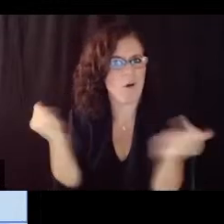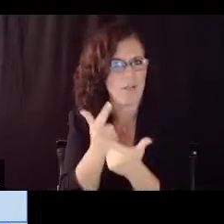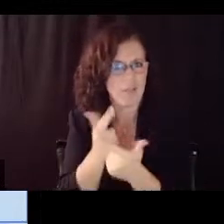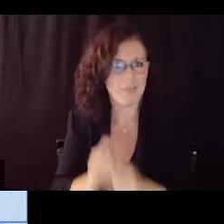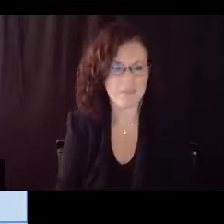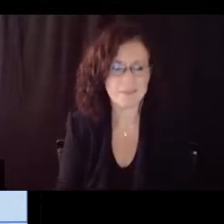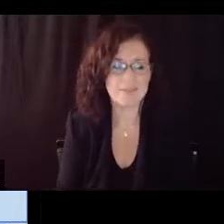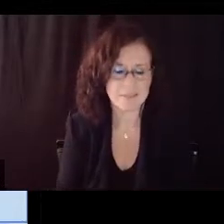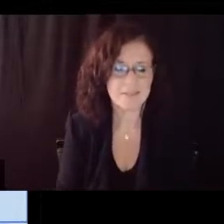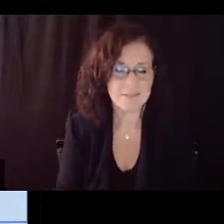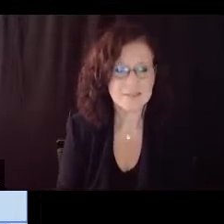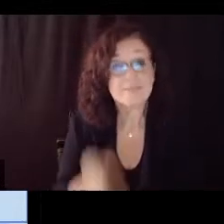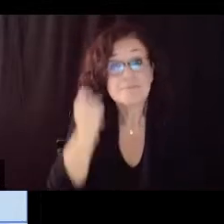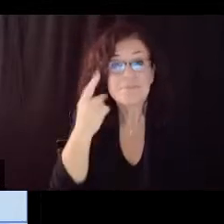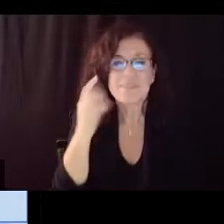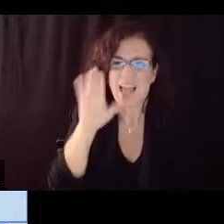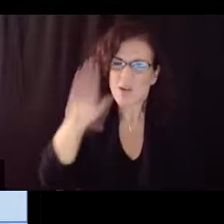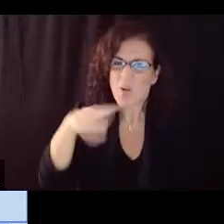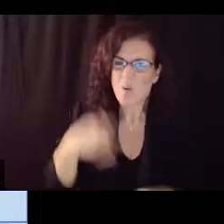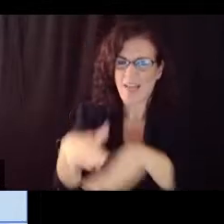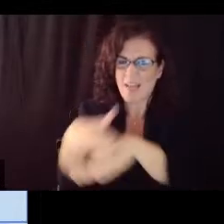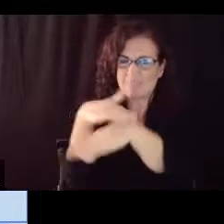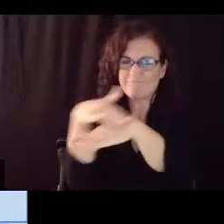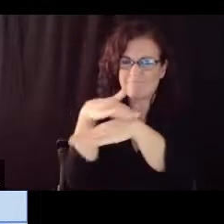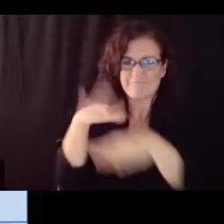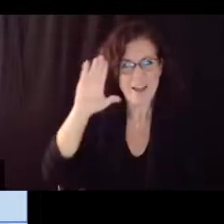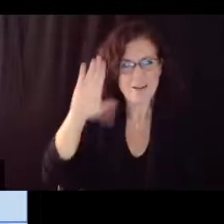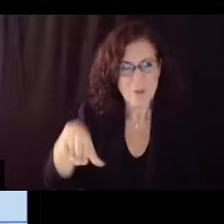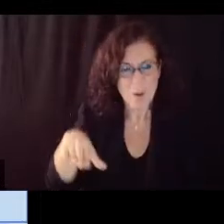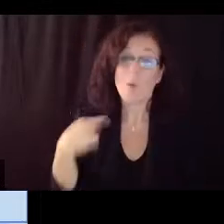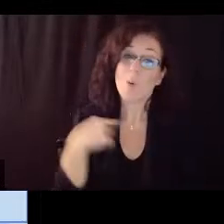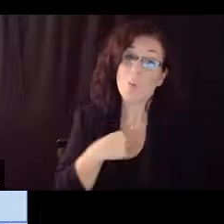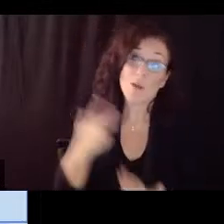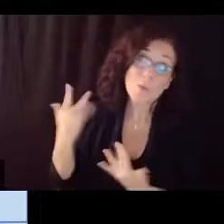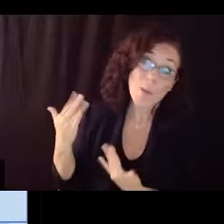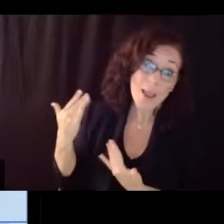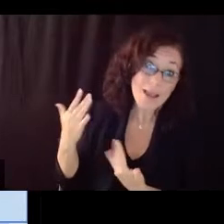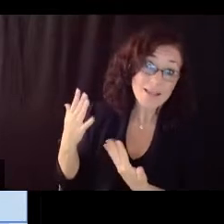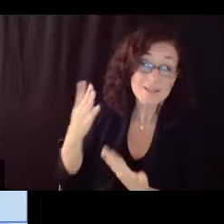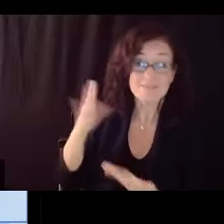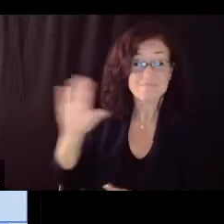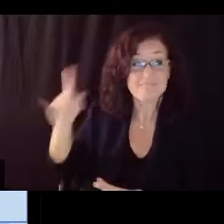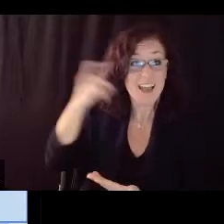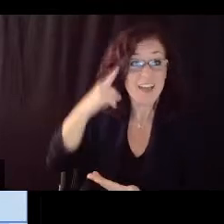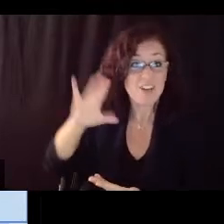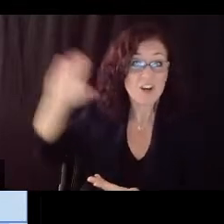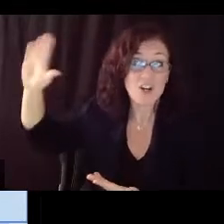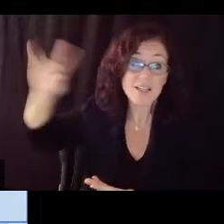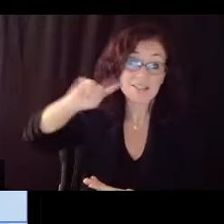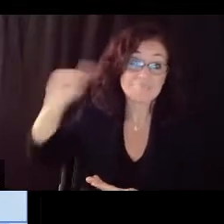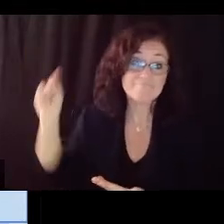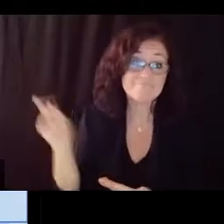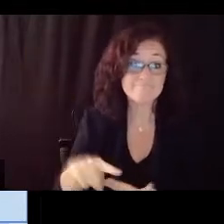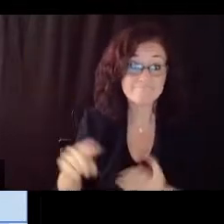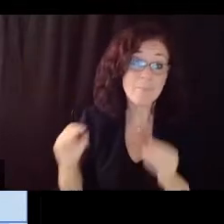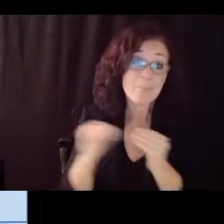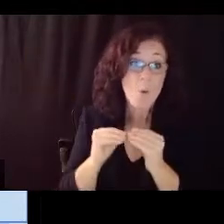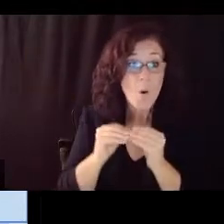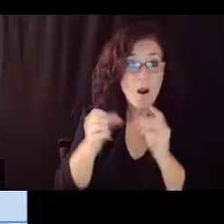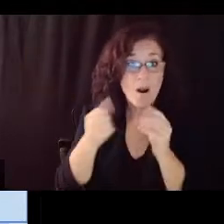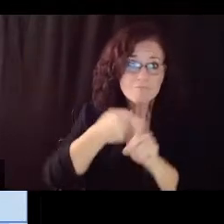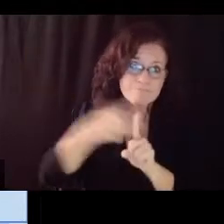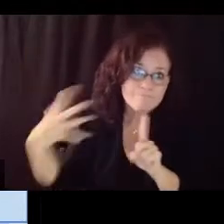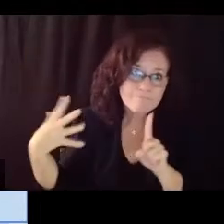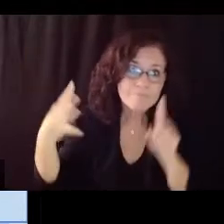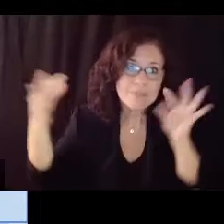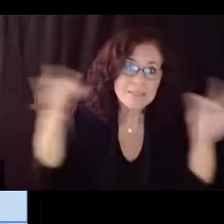i know this is a very high level we all wait the governor and the state's detailed guidance we expect it soon and when we